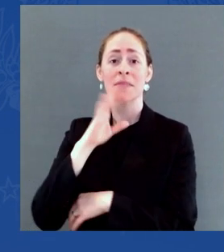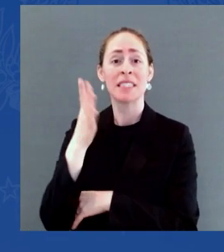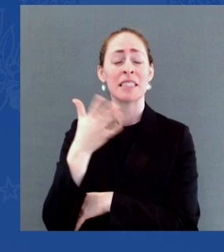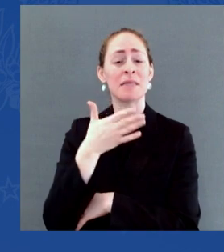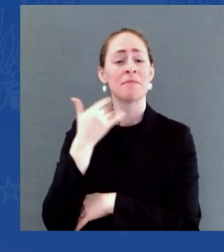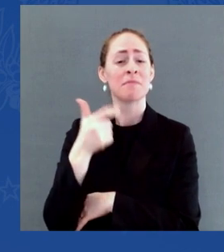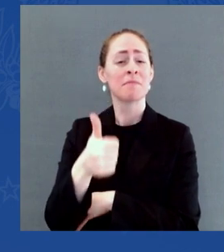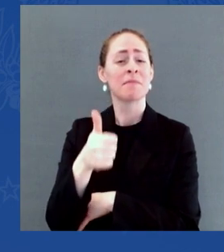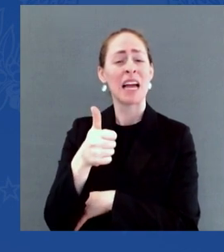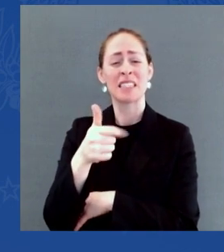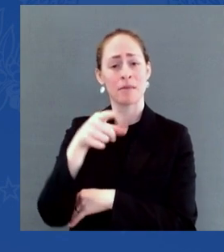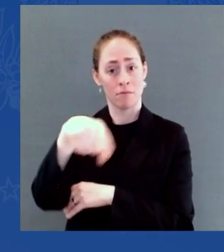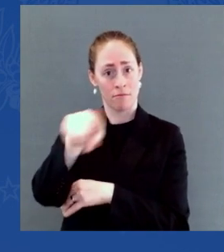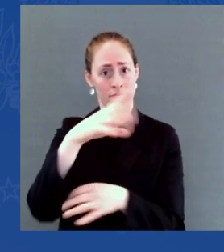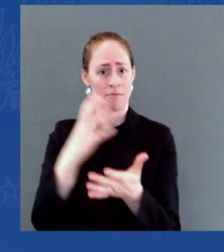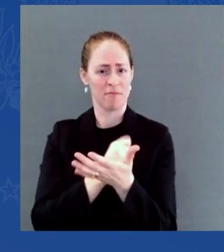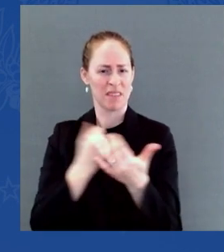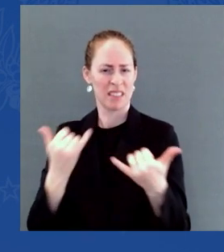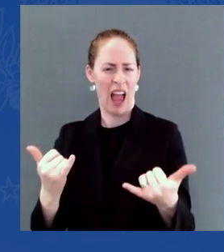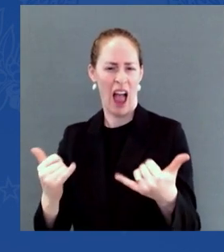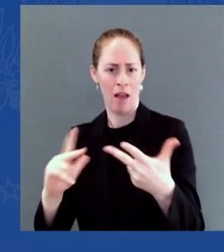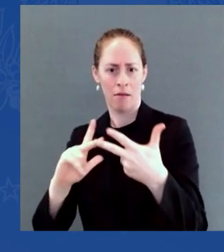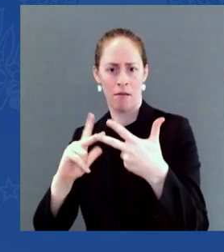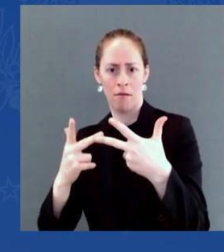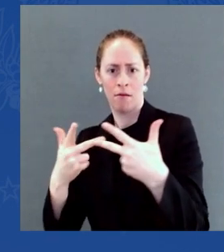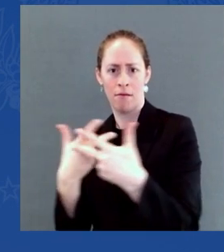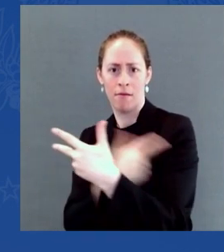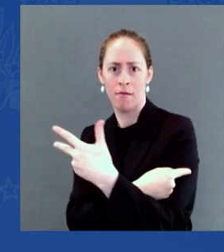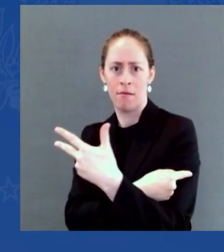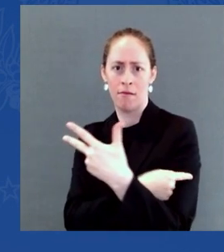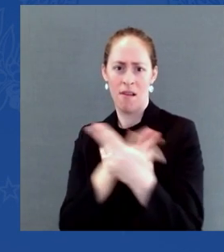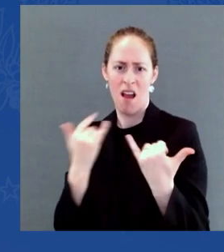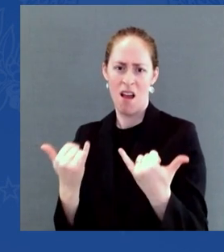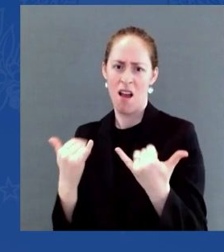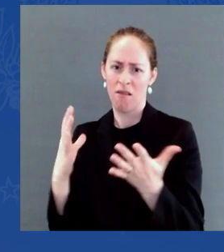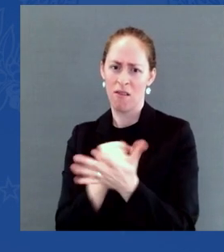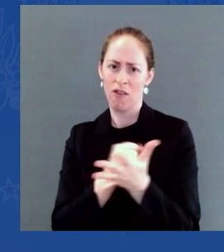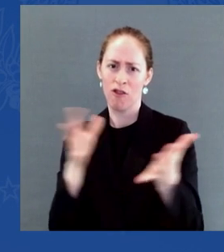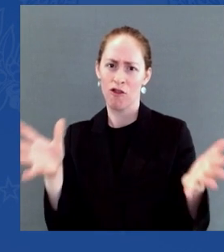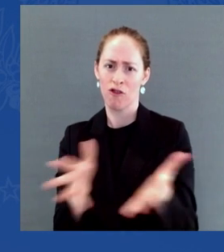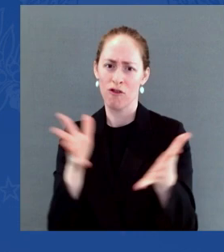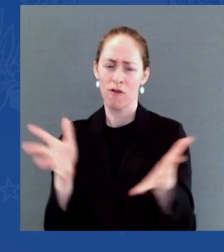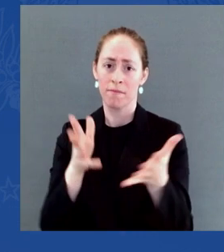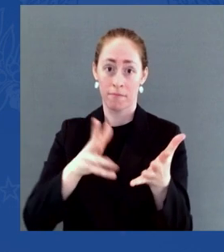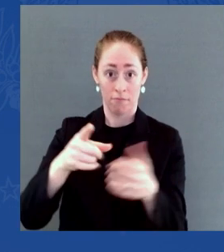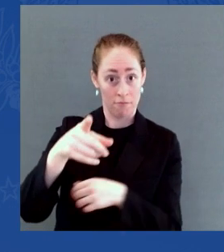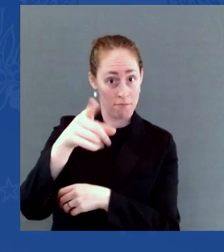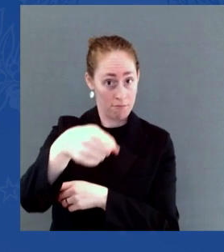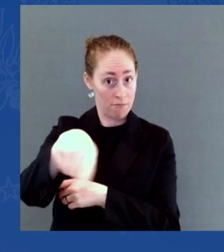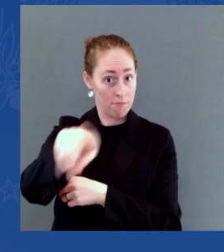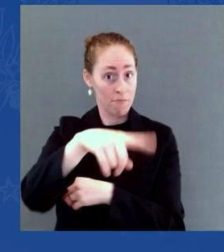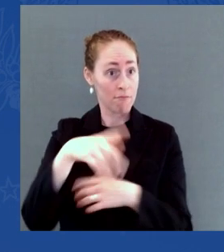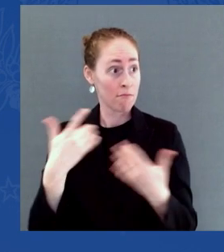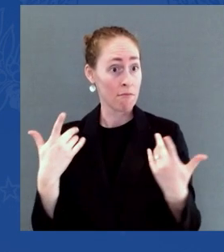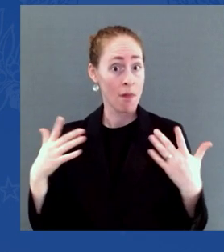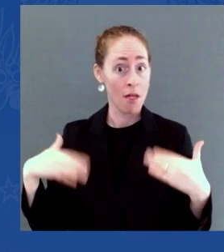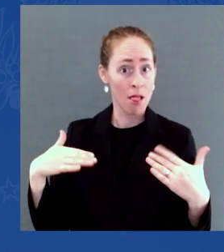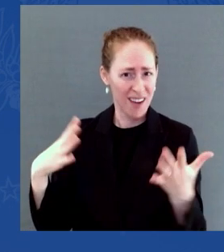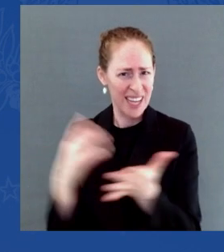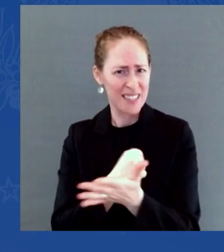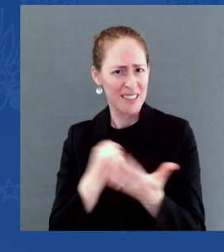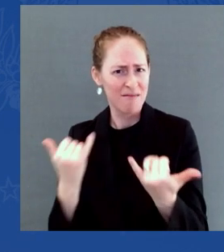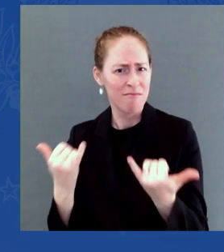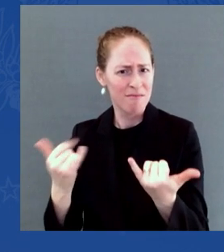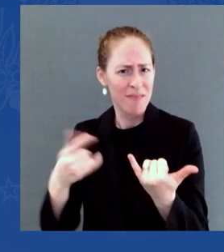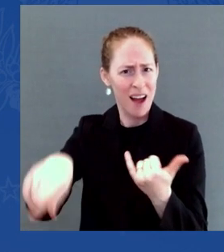eligible for a booster, but only about 40 million have gotten one thus far. If you're over 18 years of age, you got